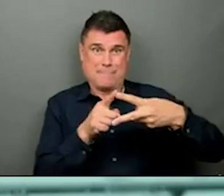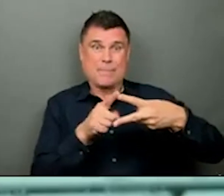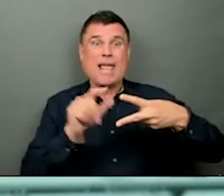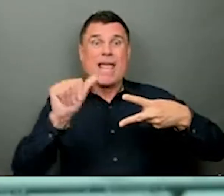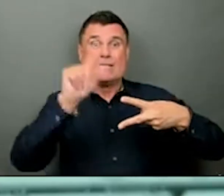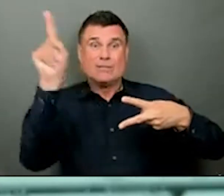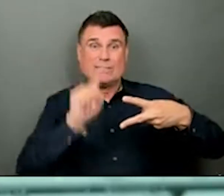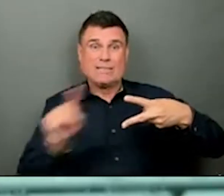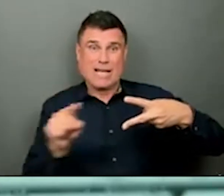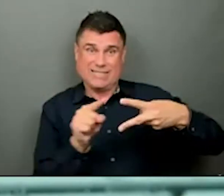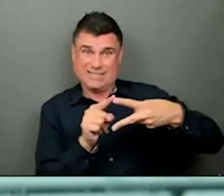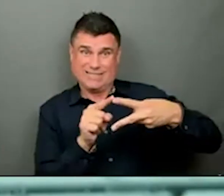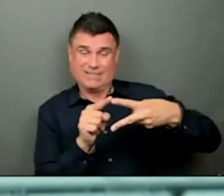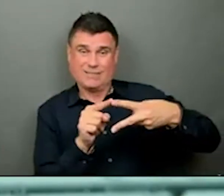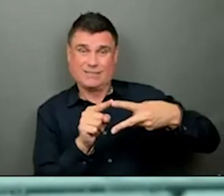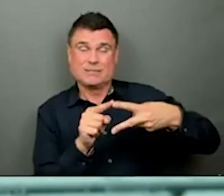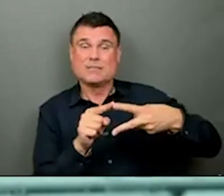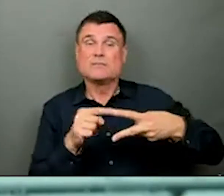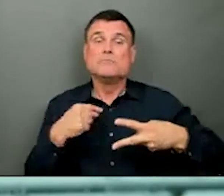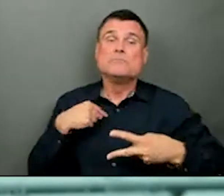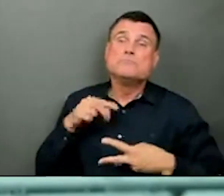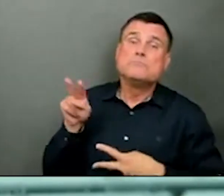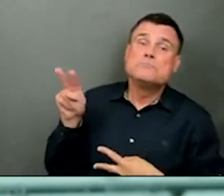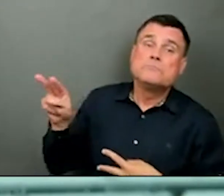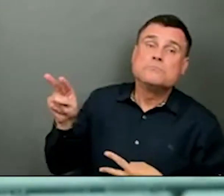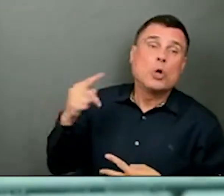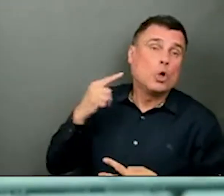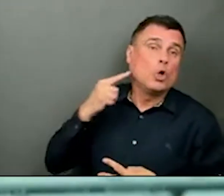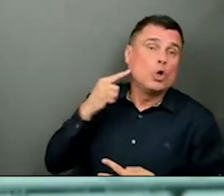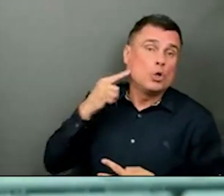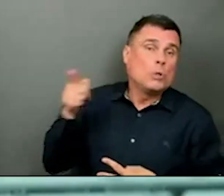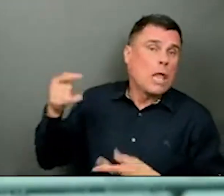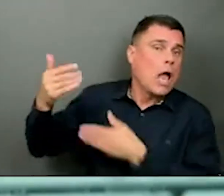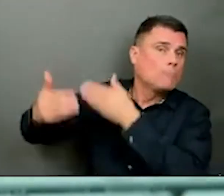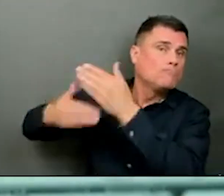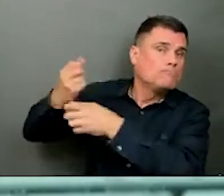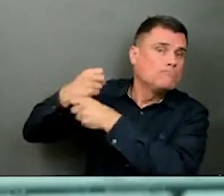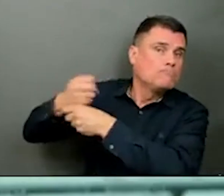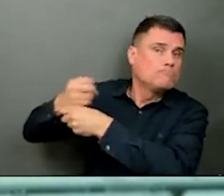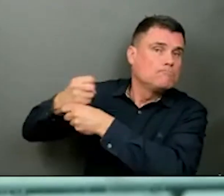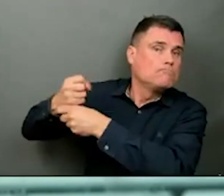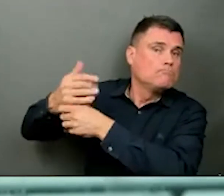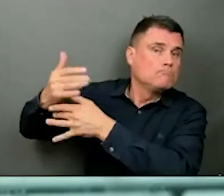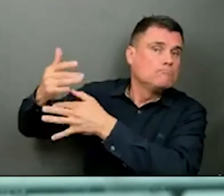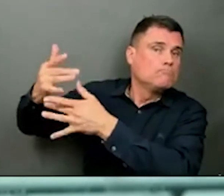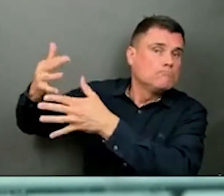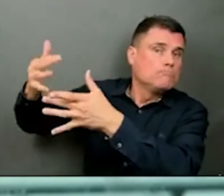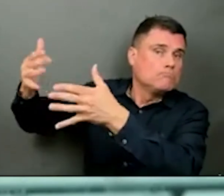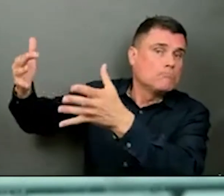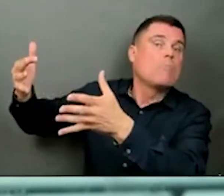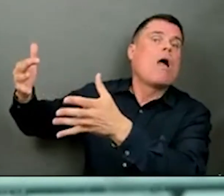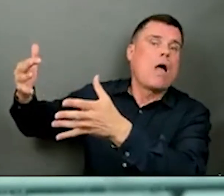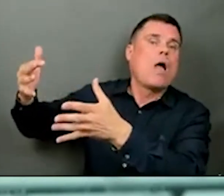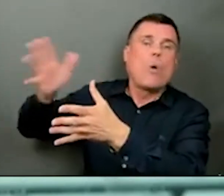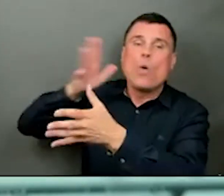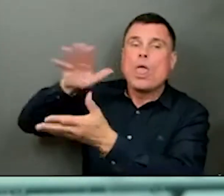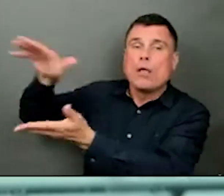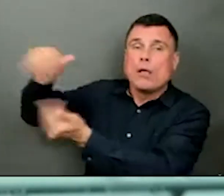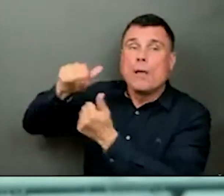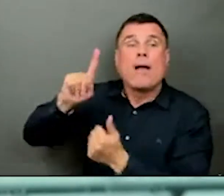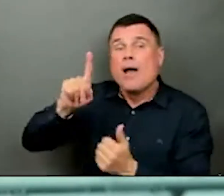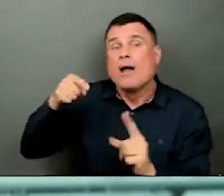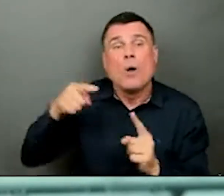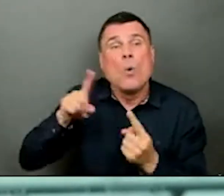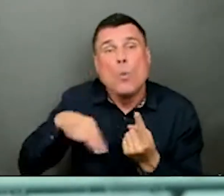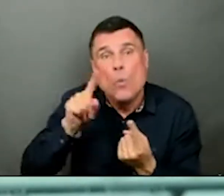with that vaccine, and that they expect to have some more, but I don't have anything other than that. And yes, in terms of people who are pregnant,